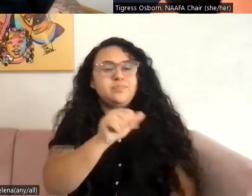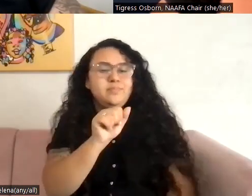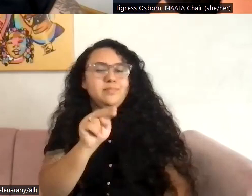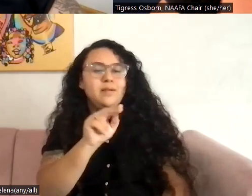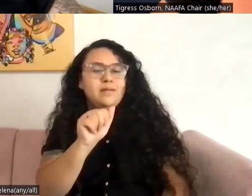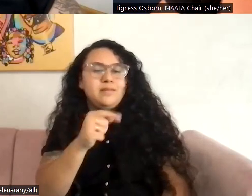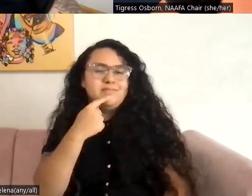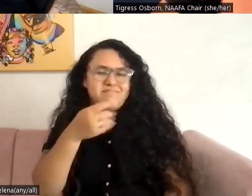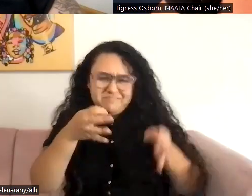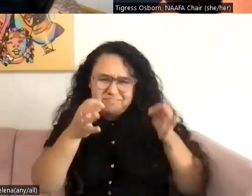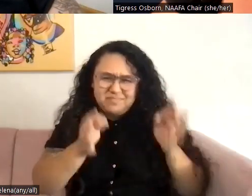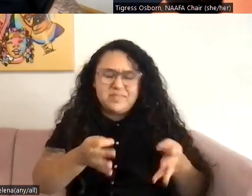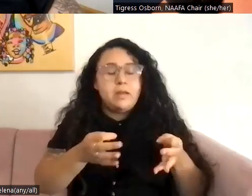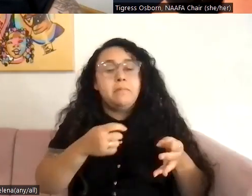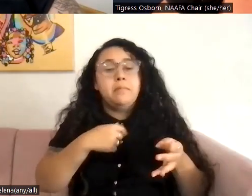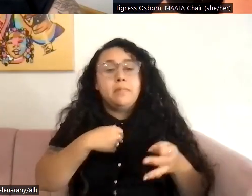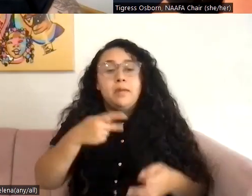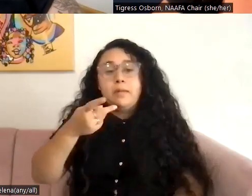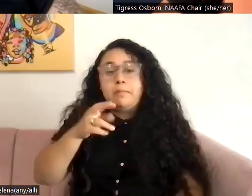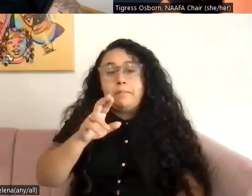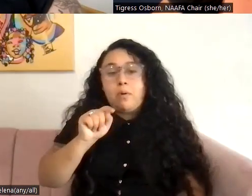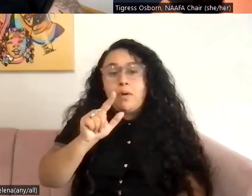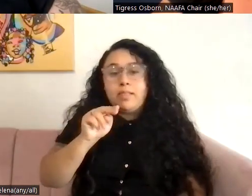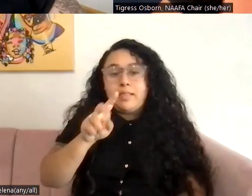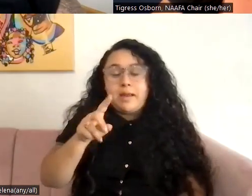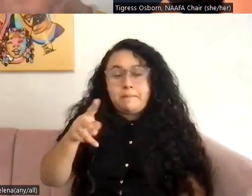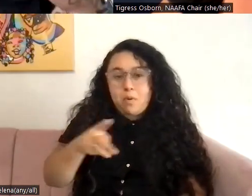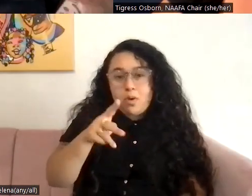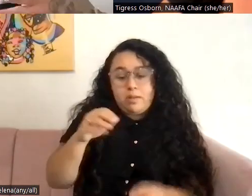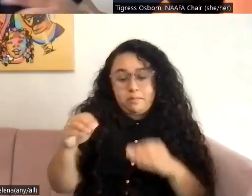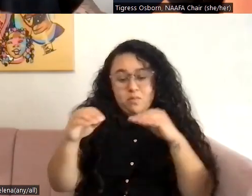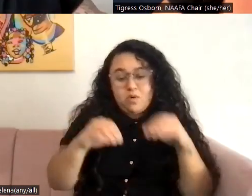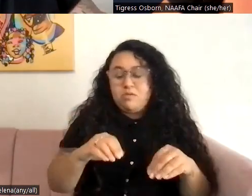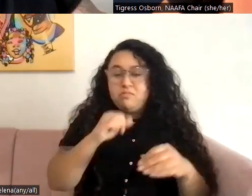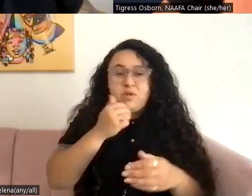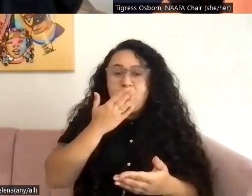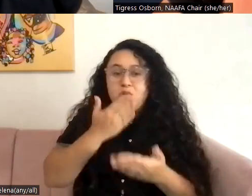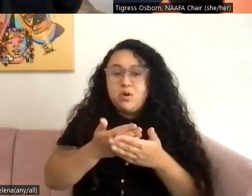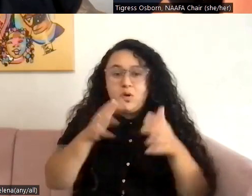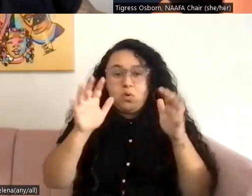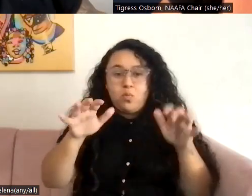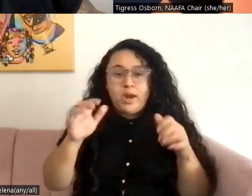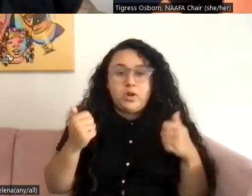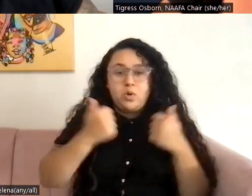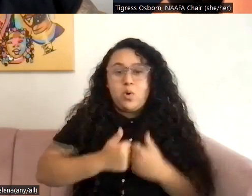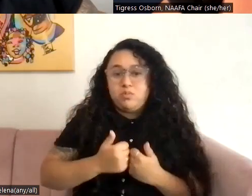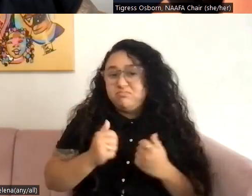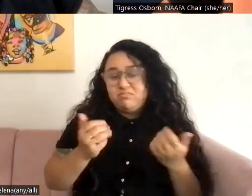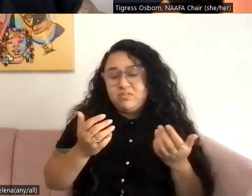Portland, I still don't have a good raincoat and I have worked so hard to find the different brands. And it's,